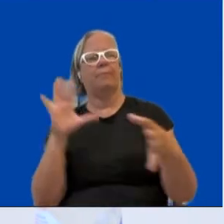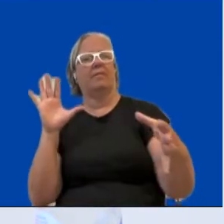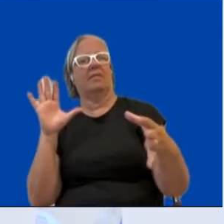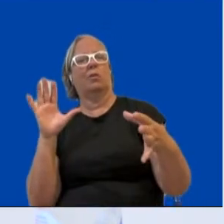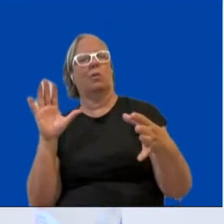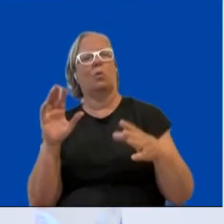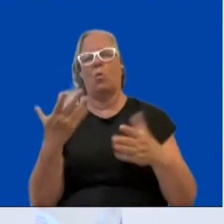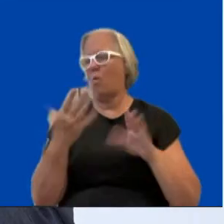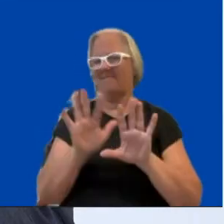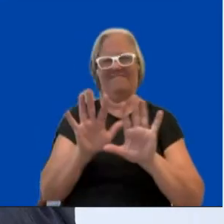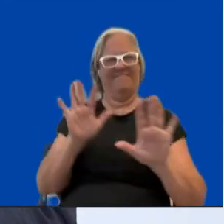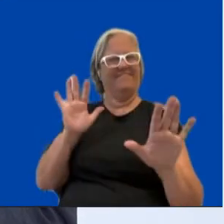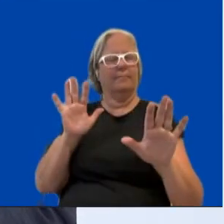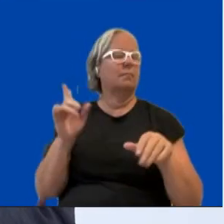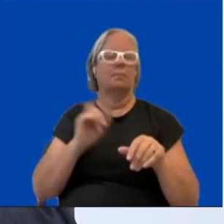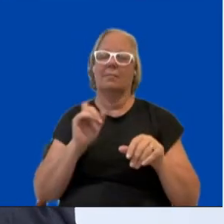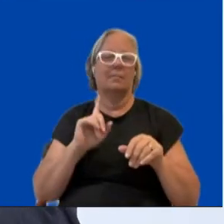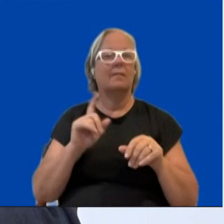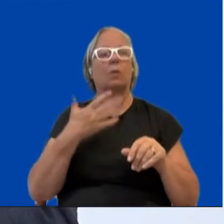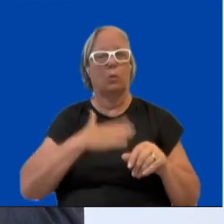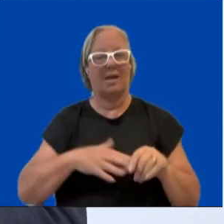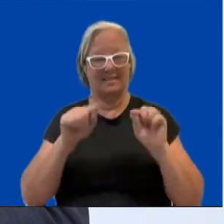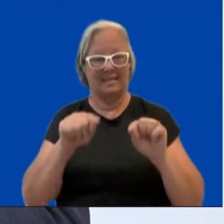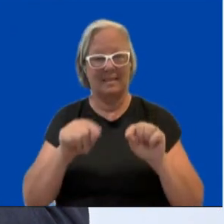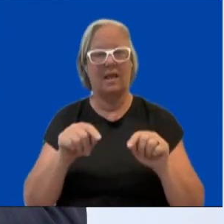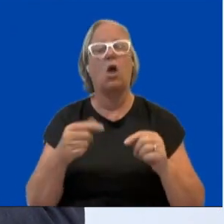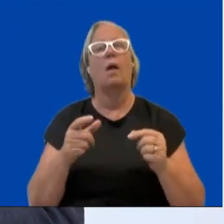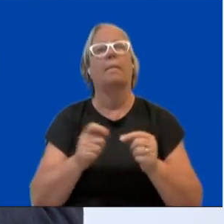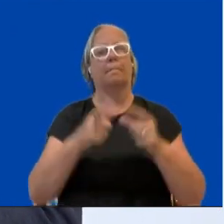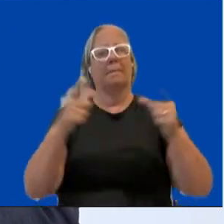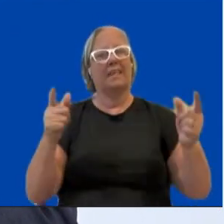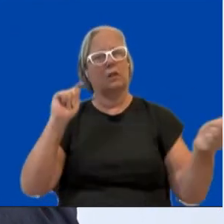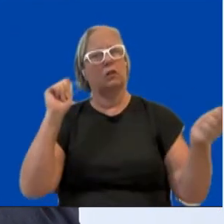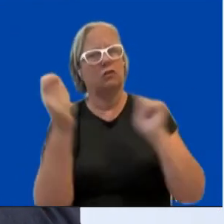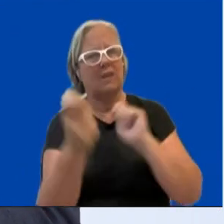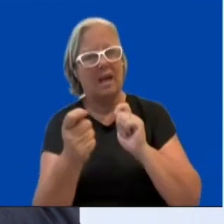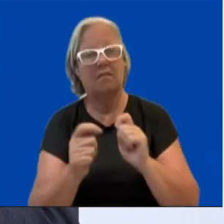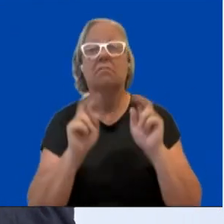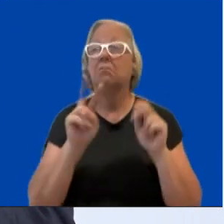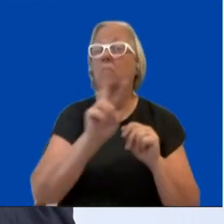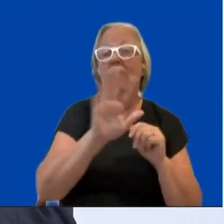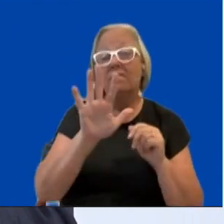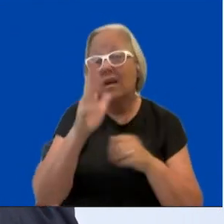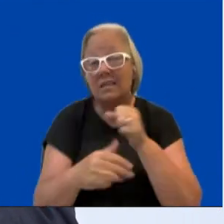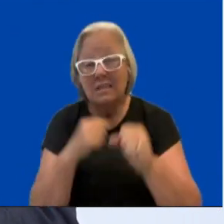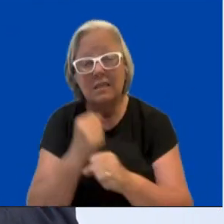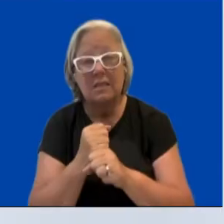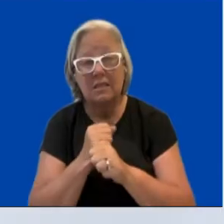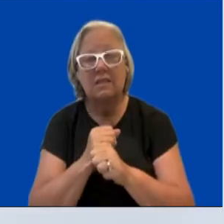make a lasting systemic change, which ensures that, you know, in 25 years, we are talking about a very different reality.